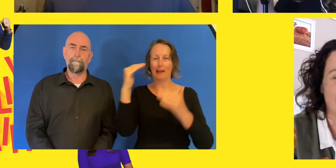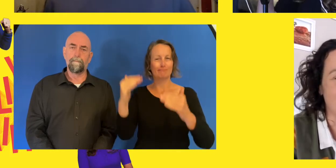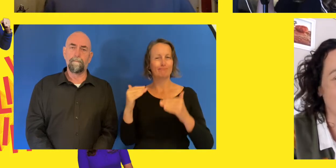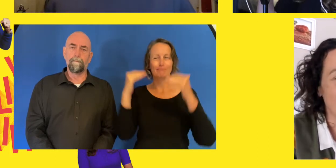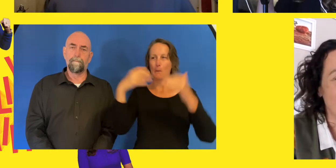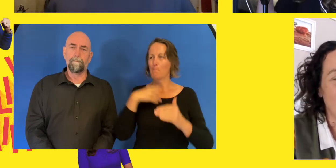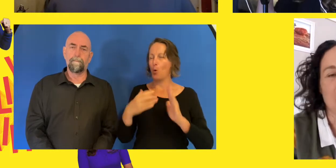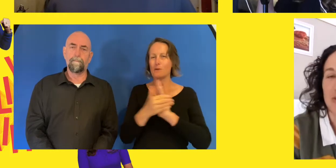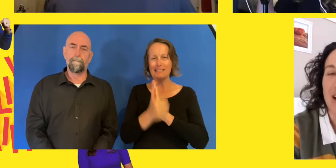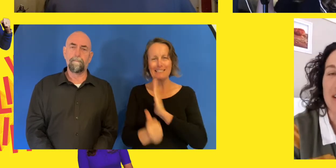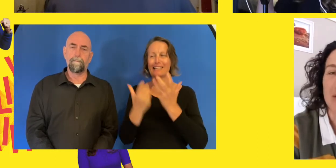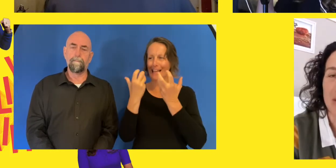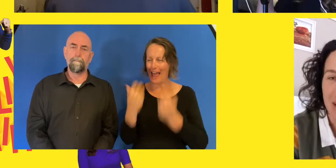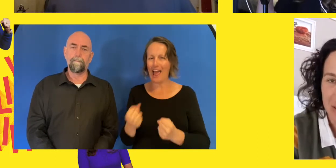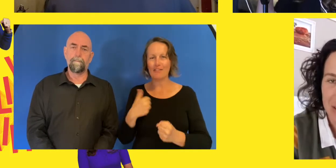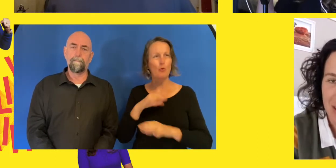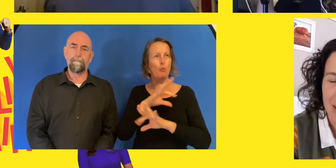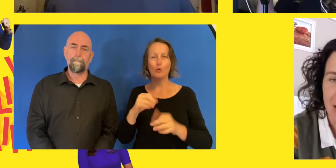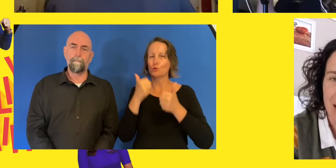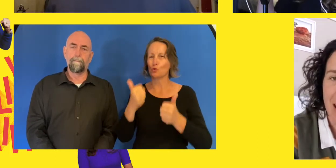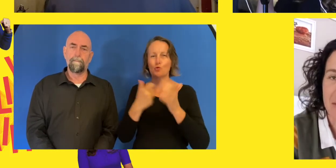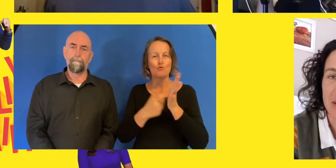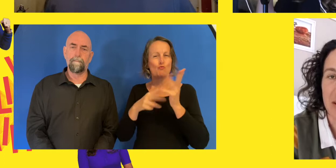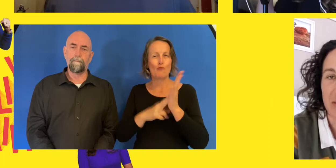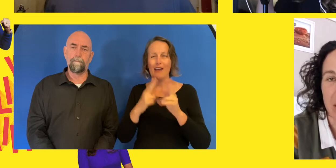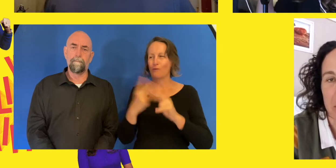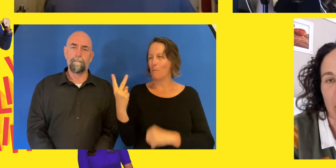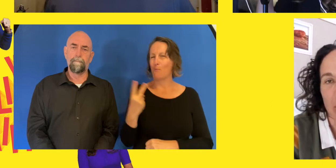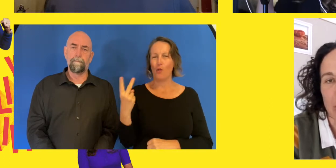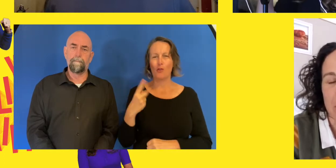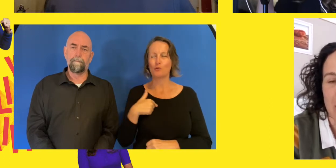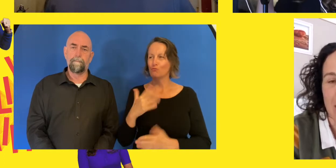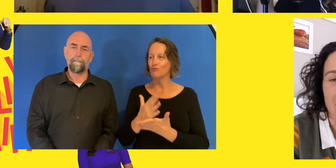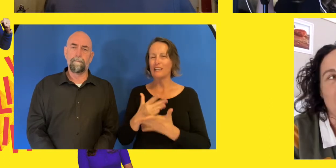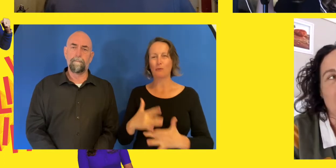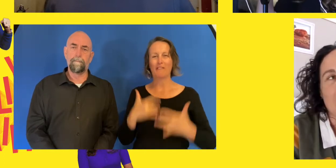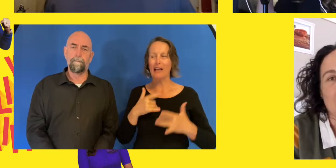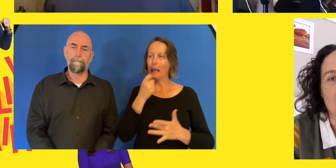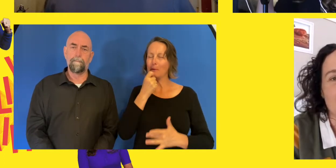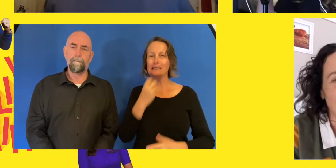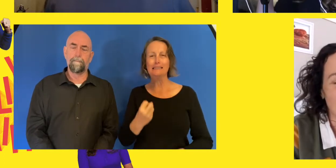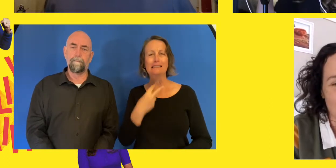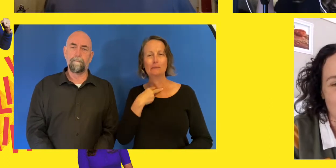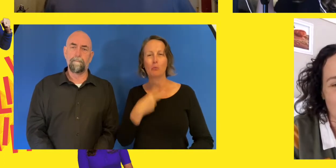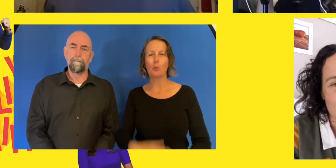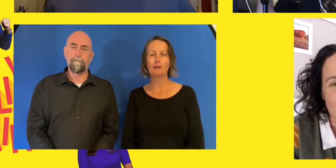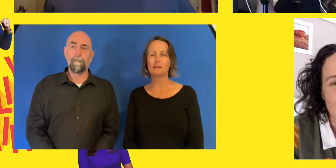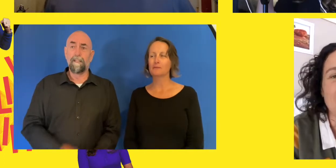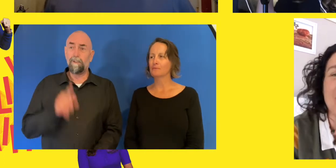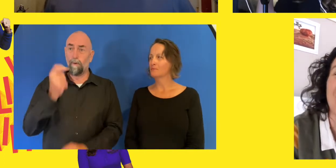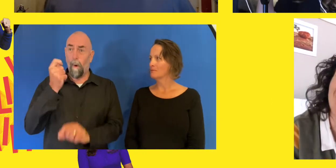consider a good run, a good skiing kind of effort. But definitely below what we've been training. Did you always catch Bobby?